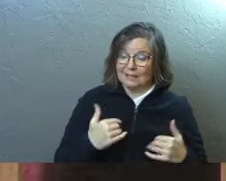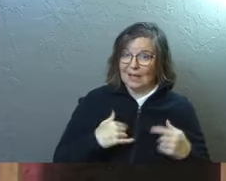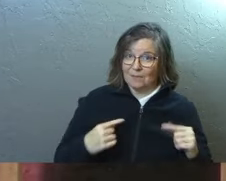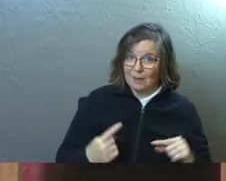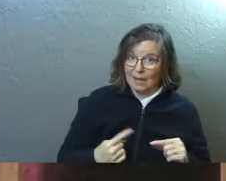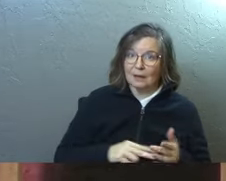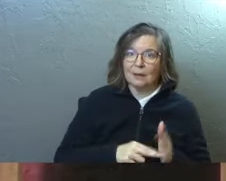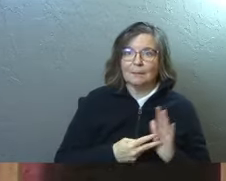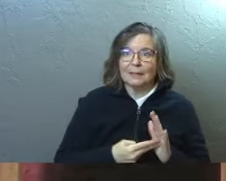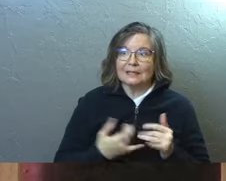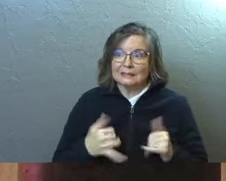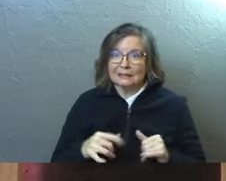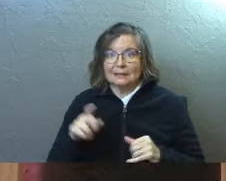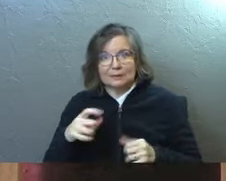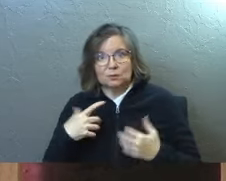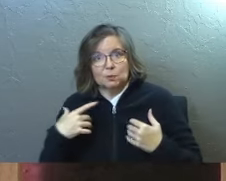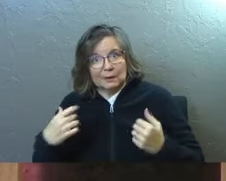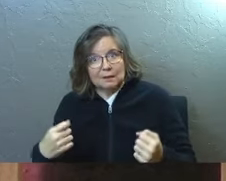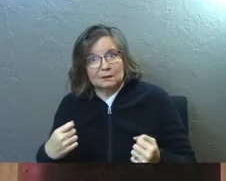healing to do.